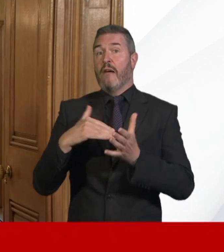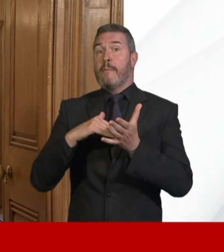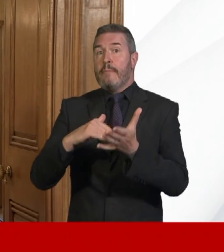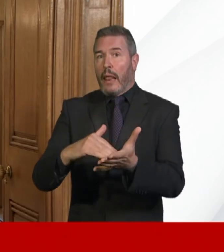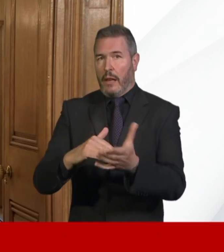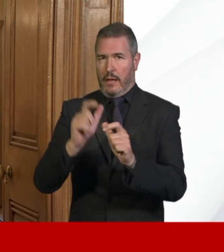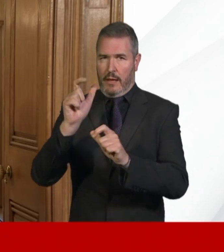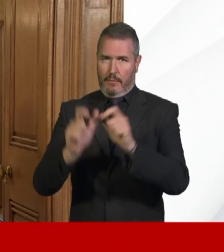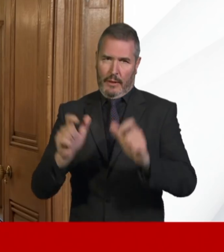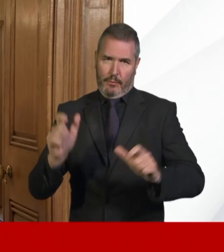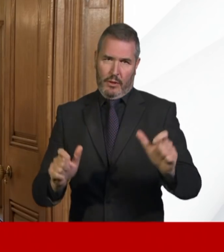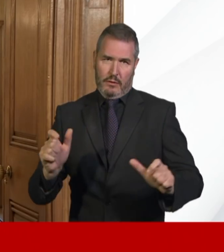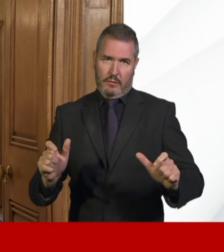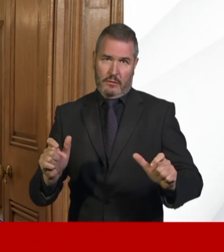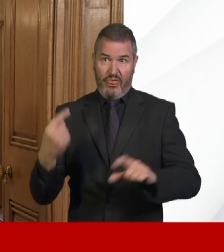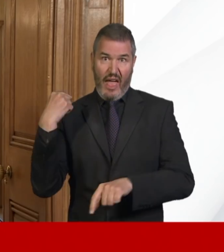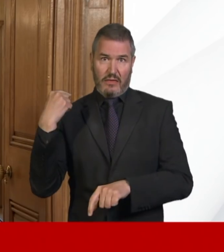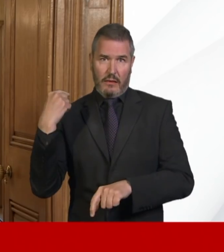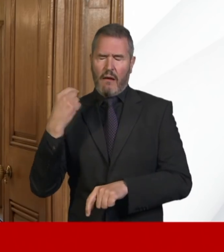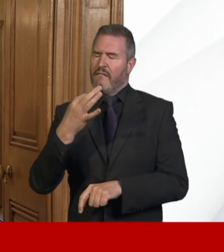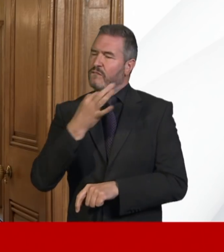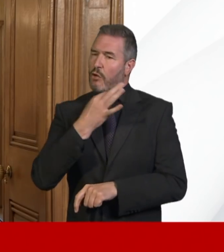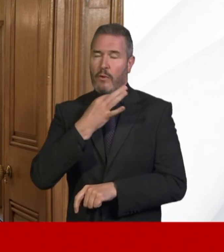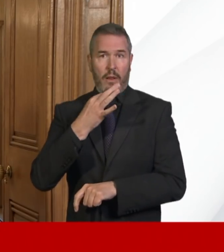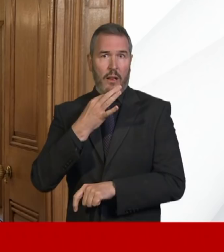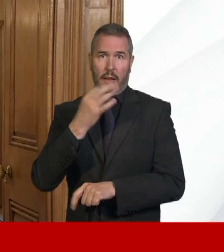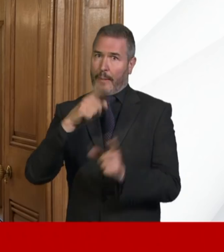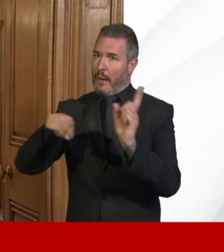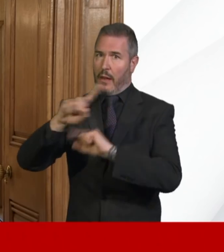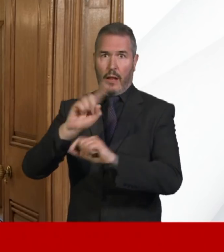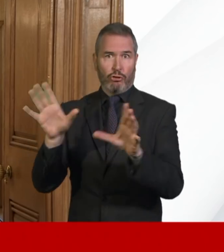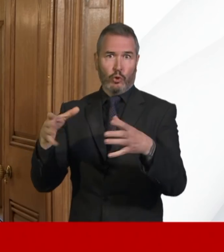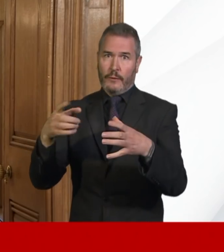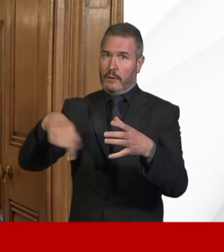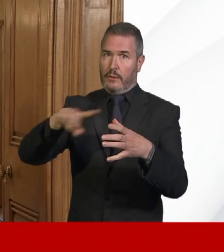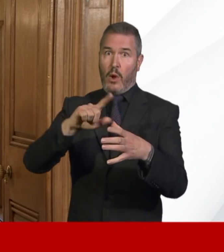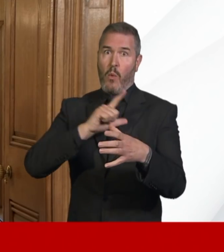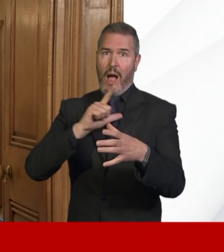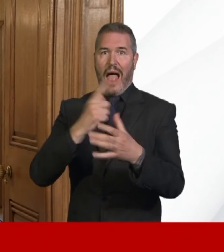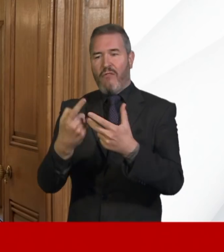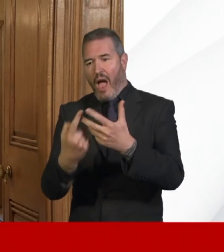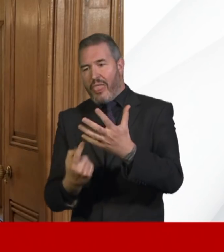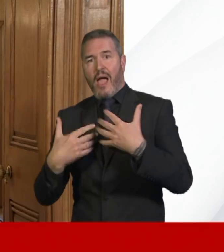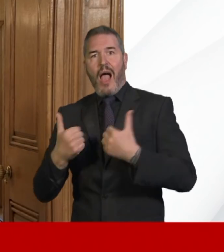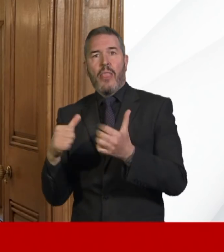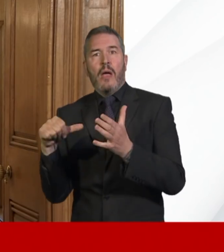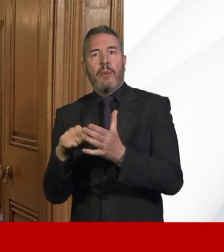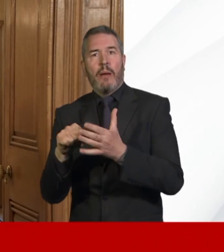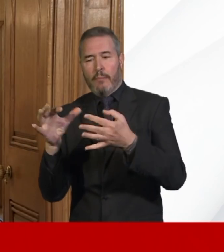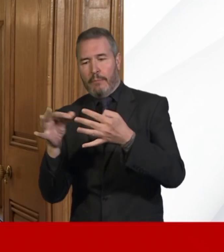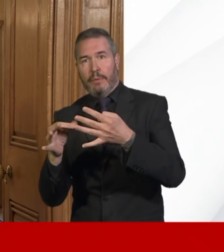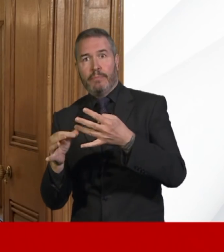people who are extremely vulnerable to the virus due to their underlying health conditions